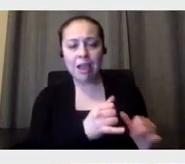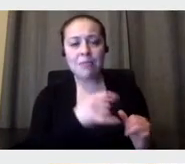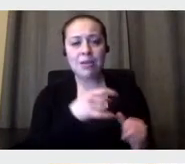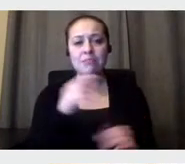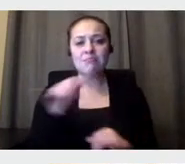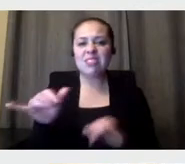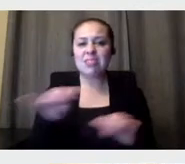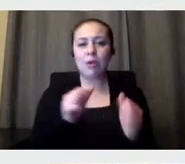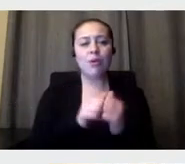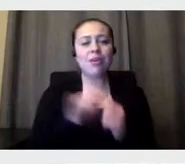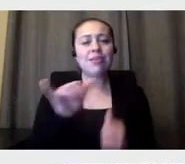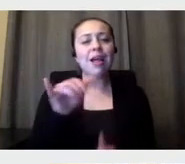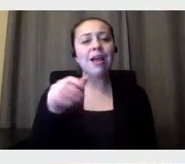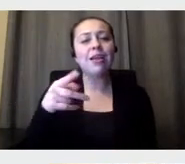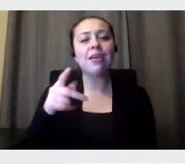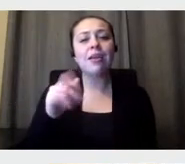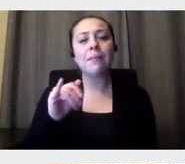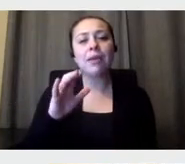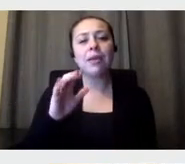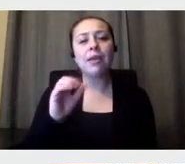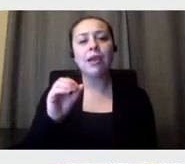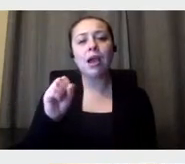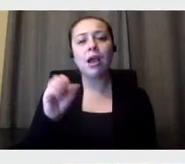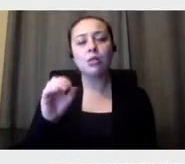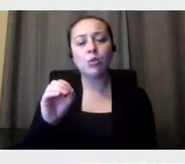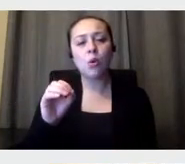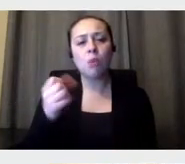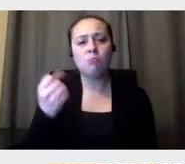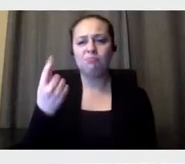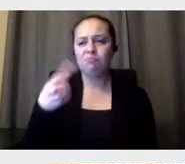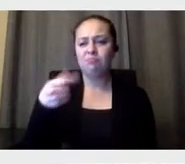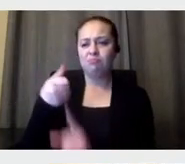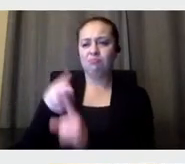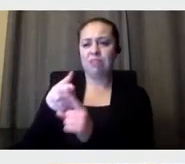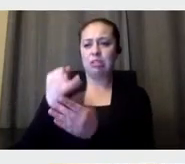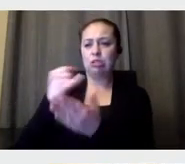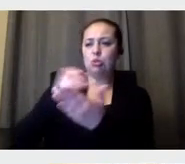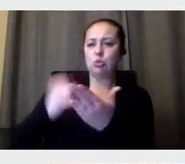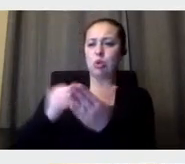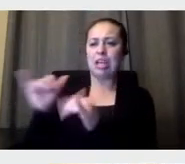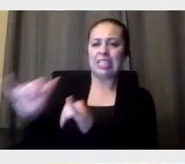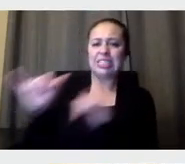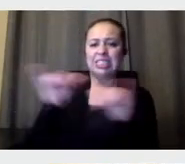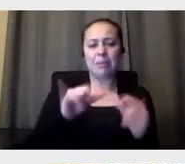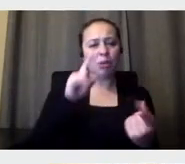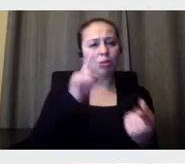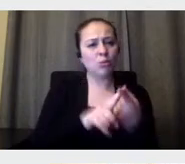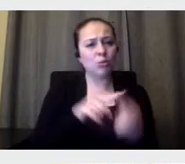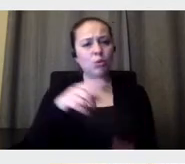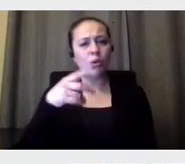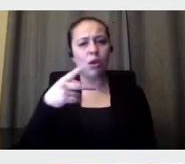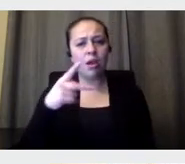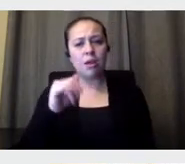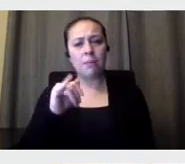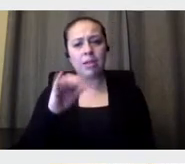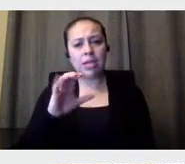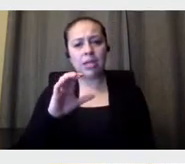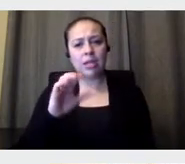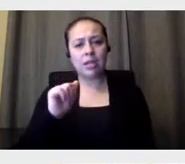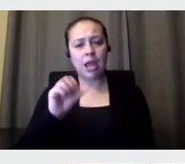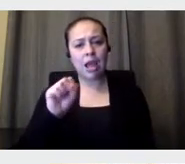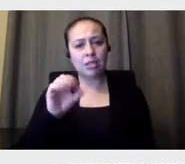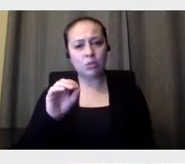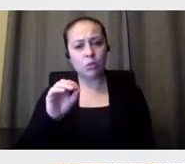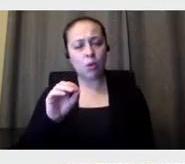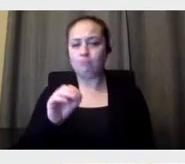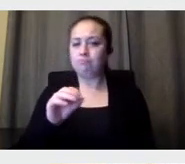with Picasso. You know, it's like, don't draw like the, the Picasso draw because you're going to look like him and everything that, you know, Picasso